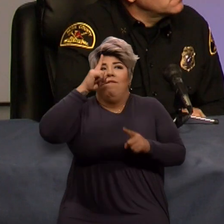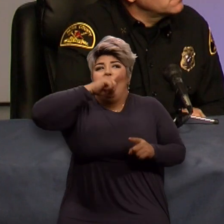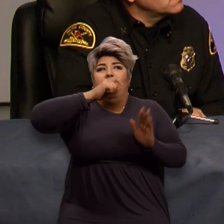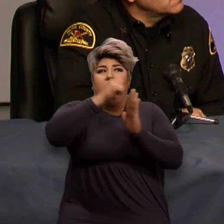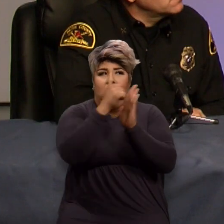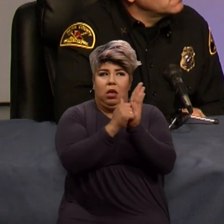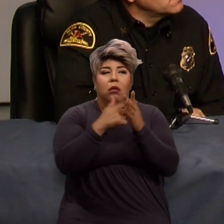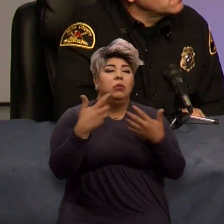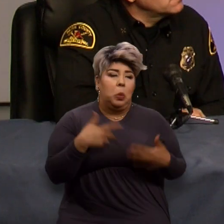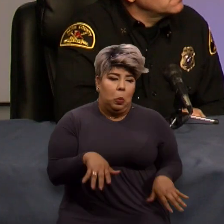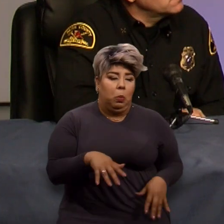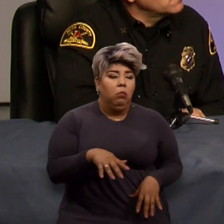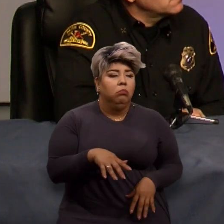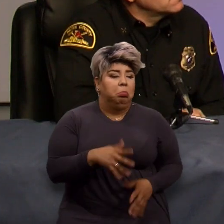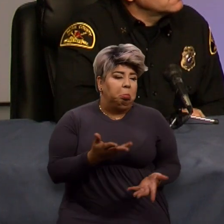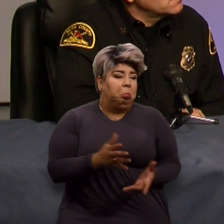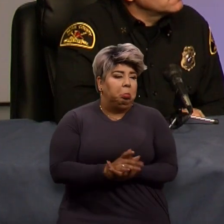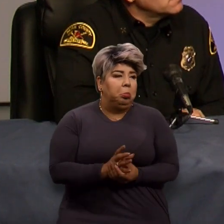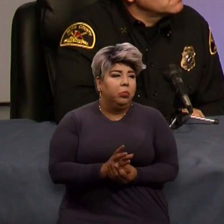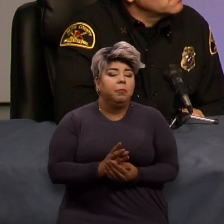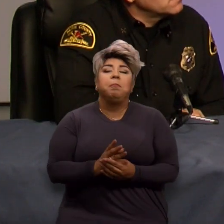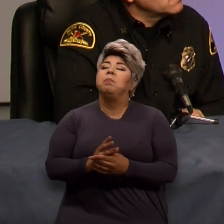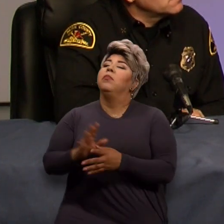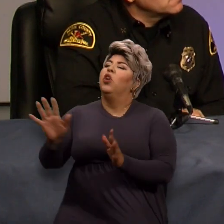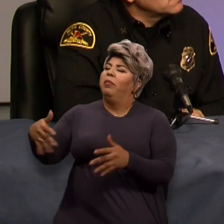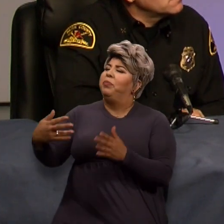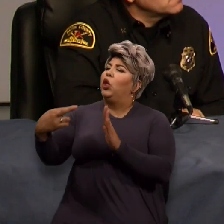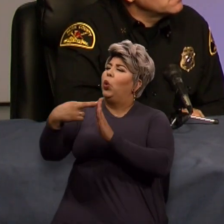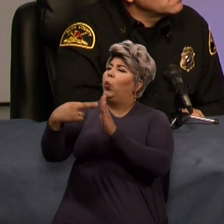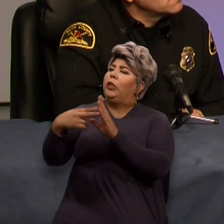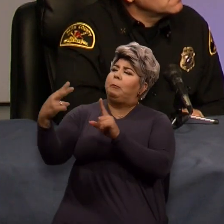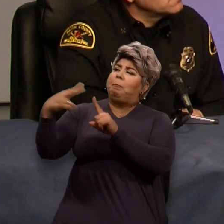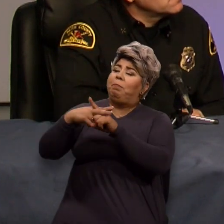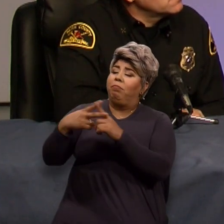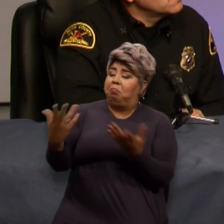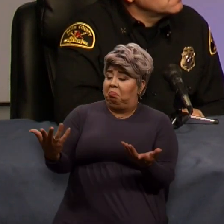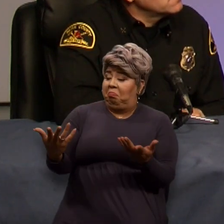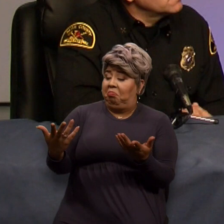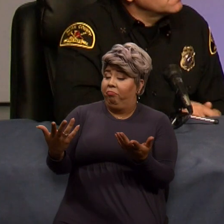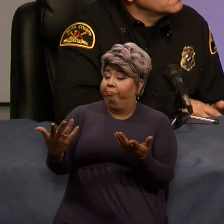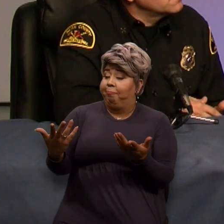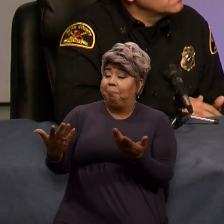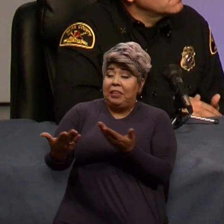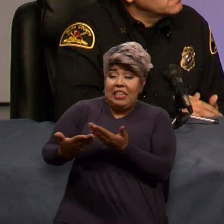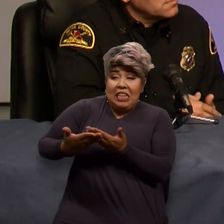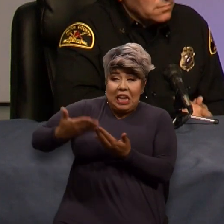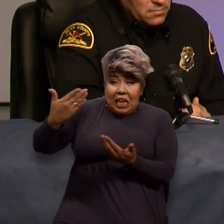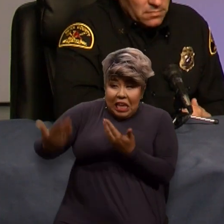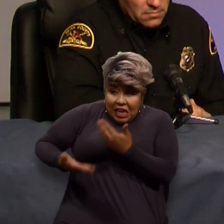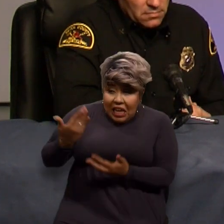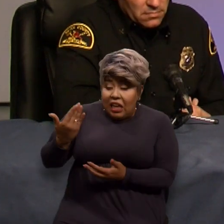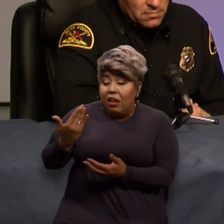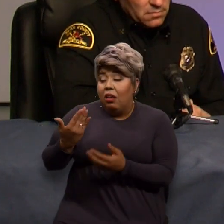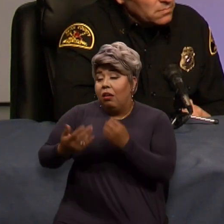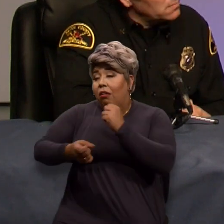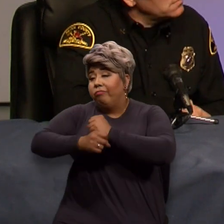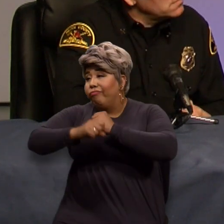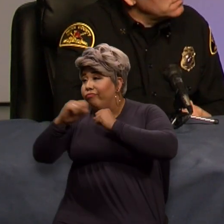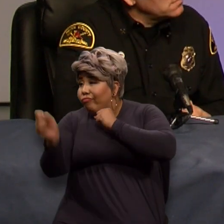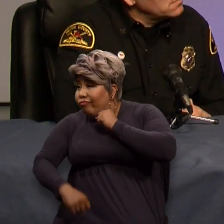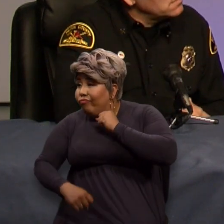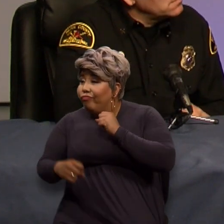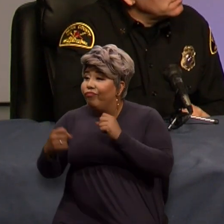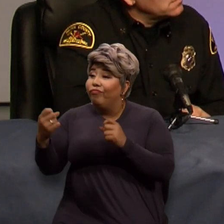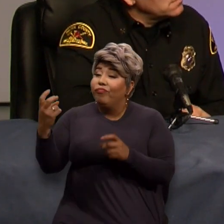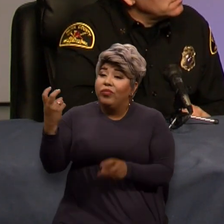obviously. So there is that security in place as well. Let's talk about registering. How easy is it for people to register? I mean, is this something that they can start